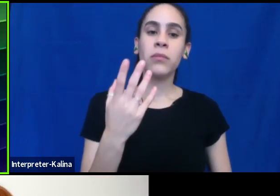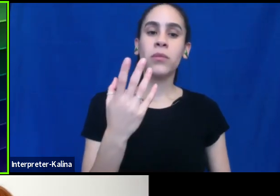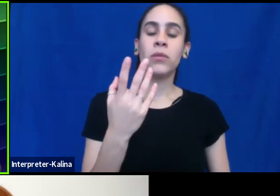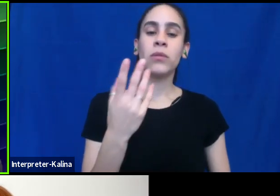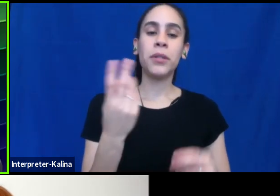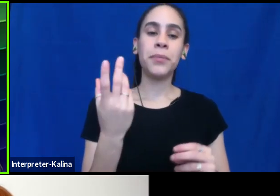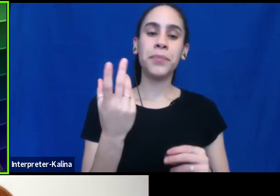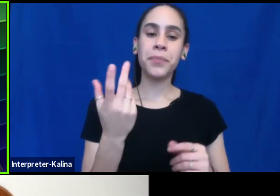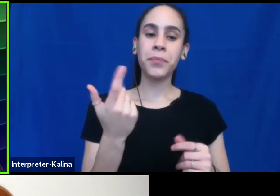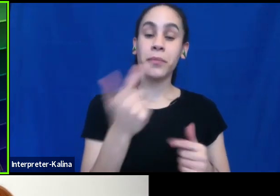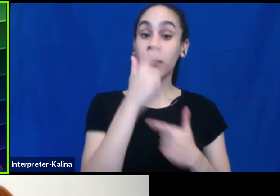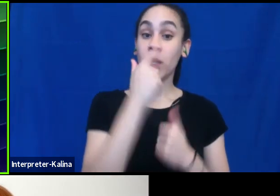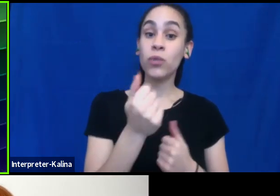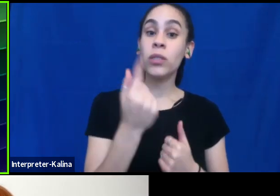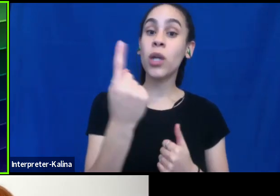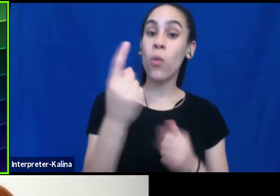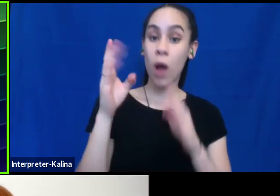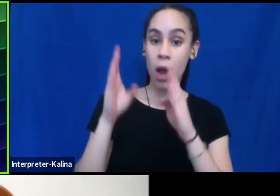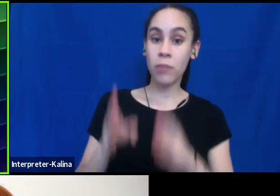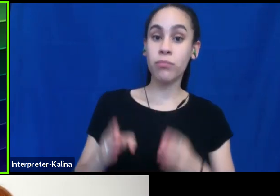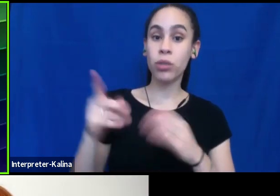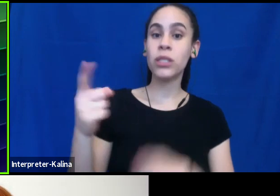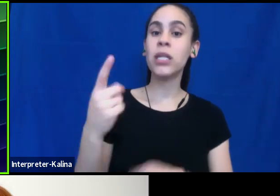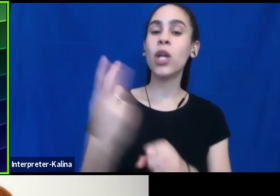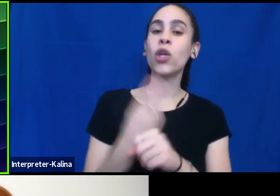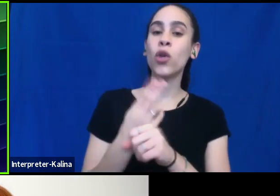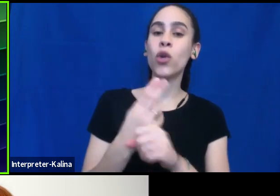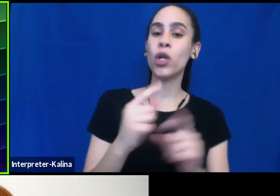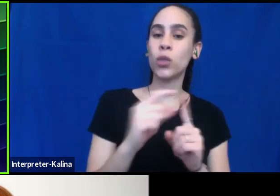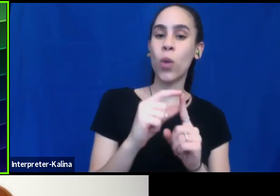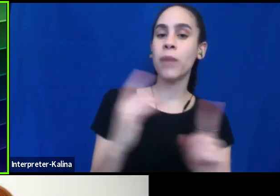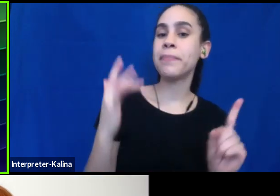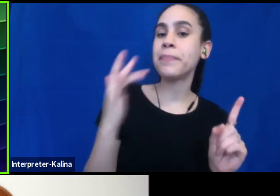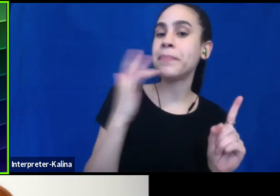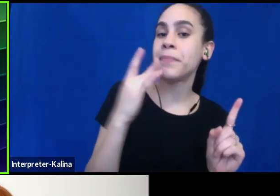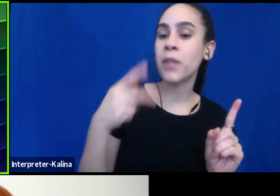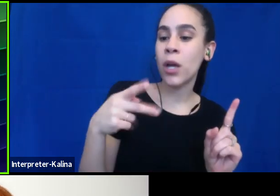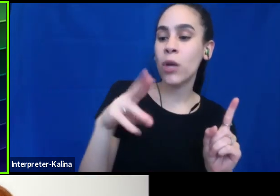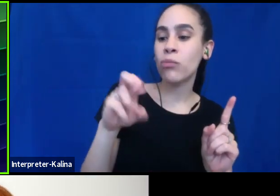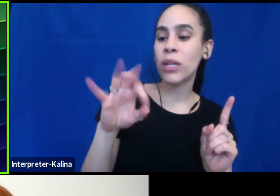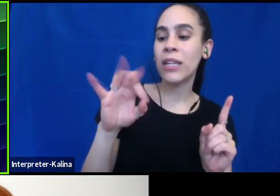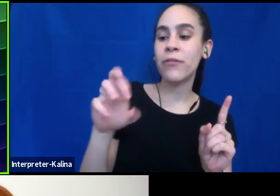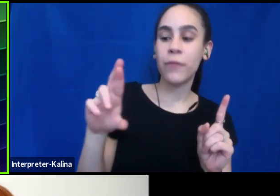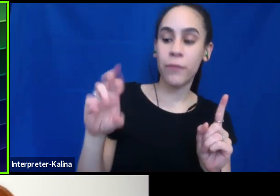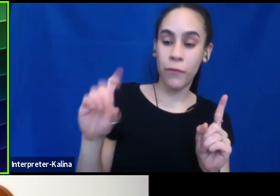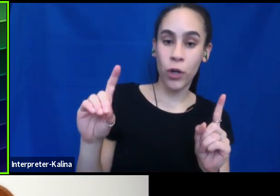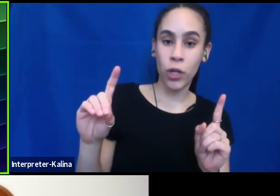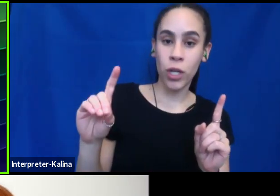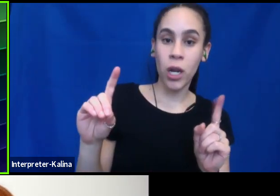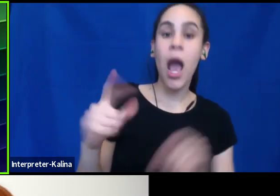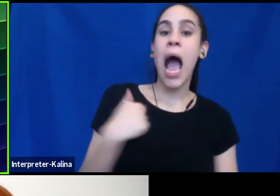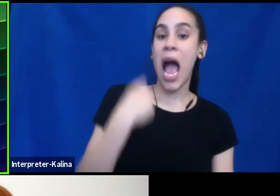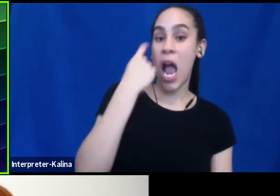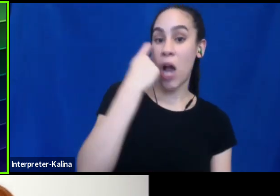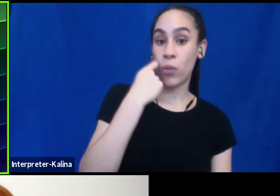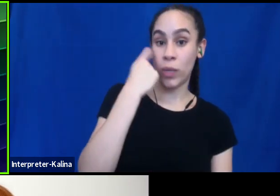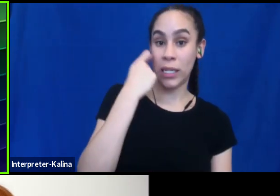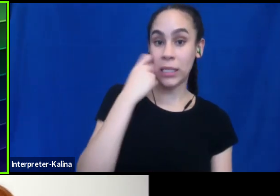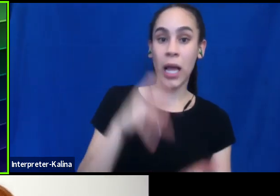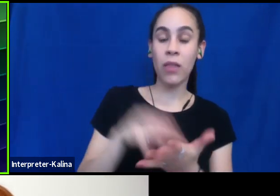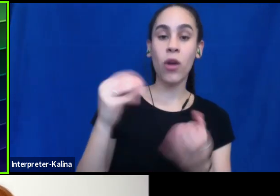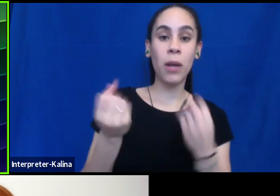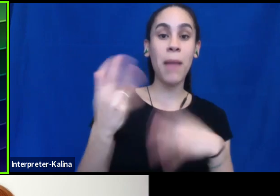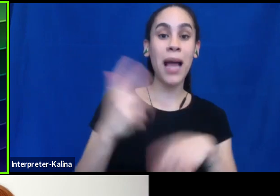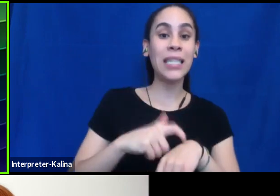person used the word, um, preferred. Um, so that's actually something that I recently learned was, um, for a long time, people were